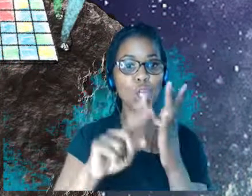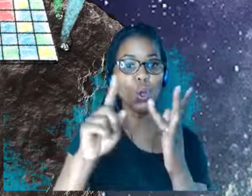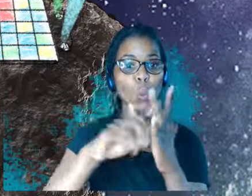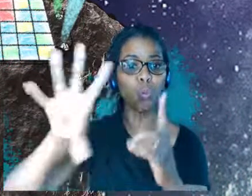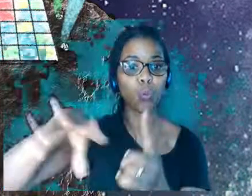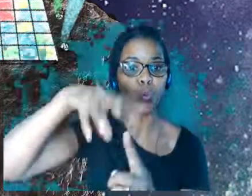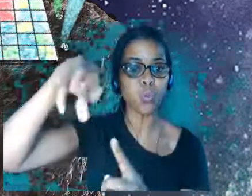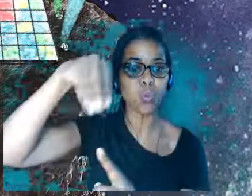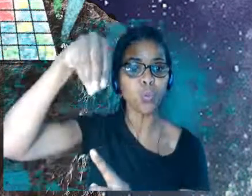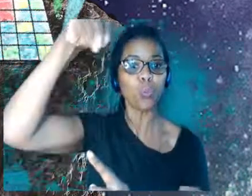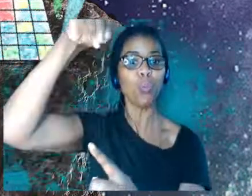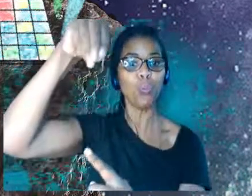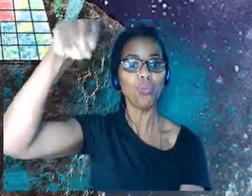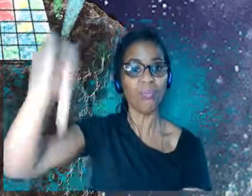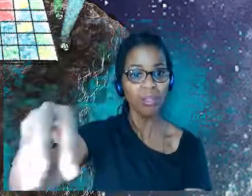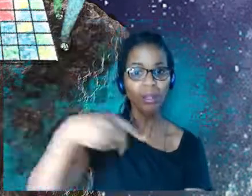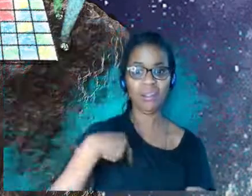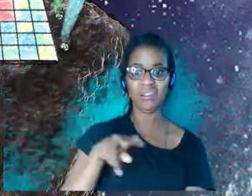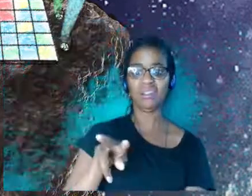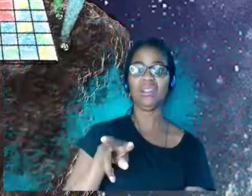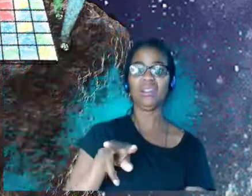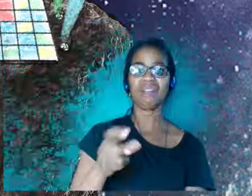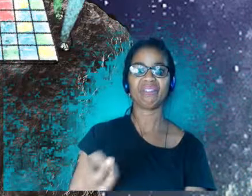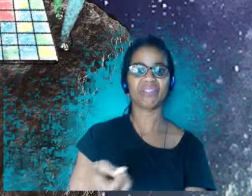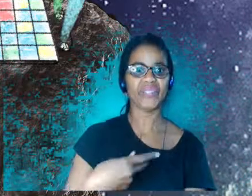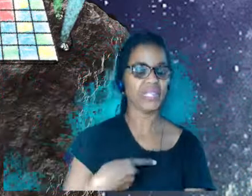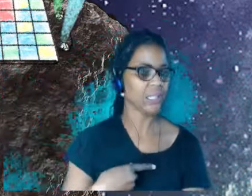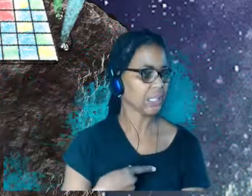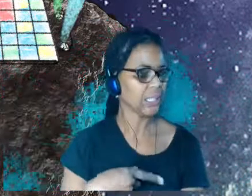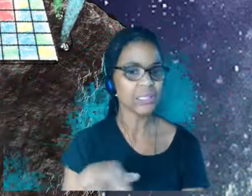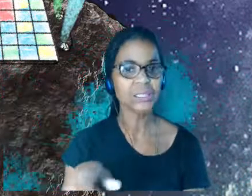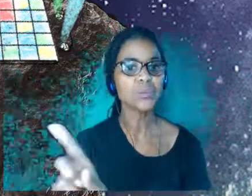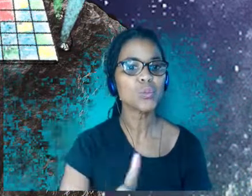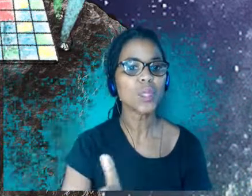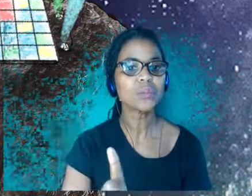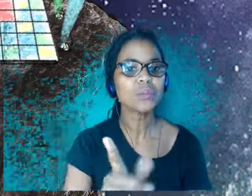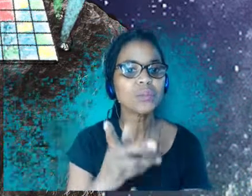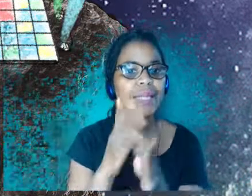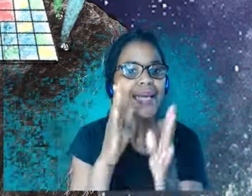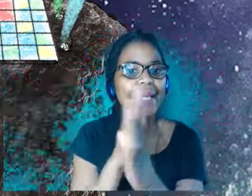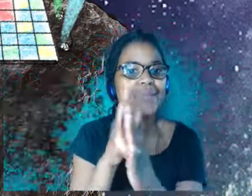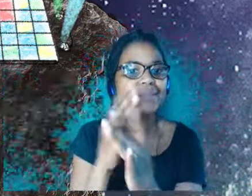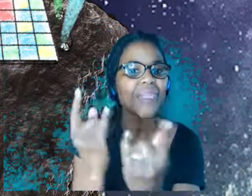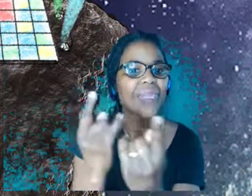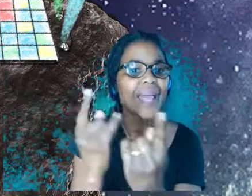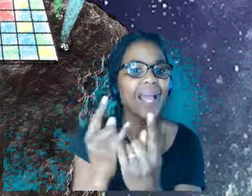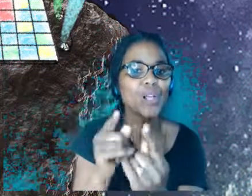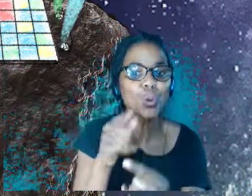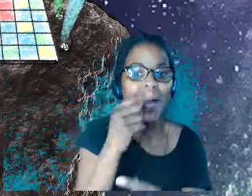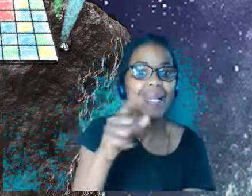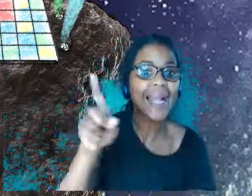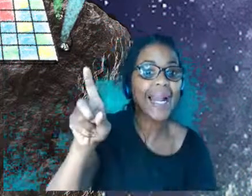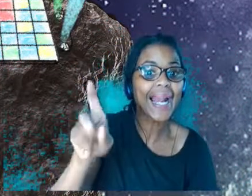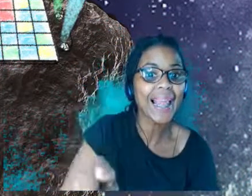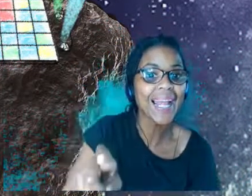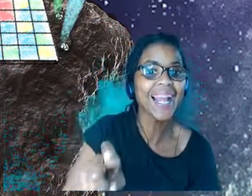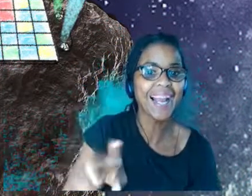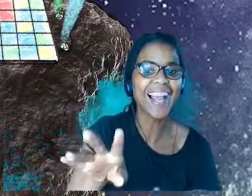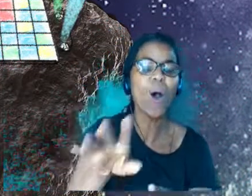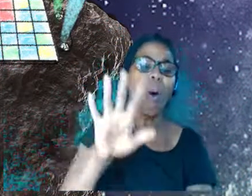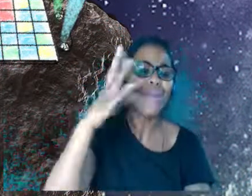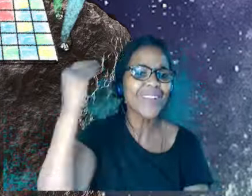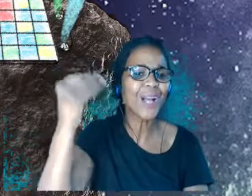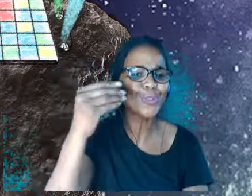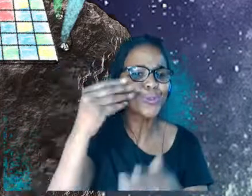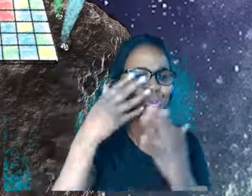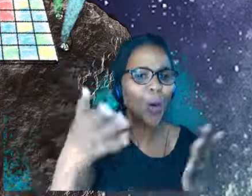And it was actually, it turned out that it was, it was like, it was a hidden bar. So you click on, you click on, oh, we forgot to show you the clickable. So there's certain things